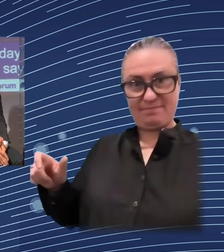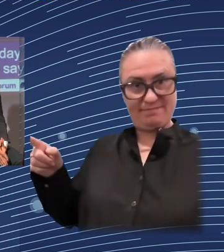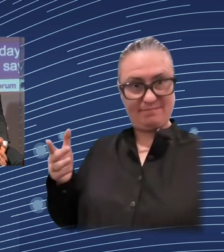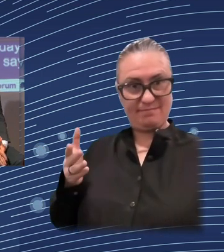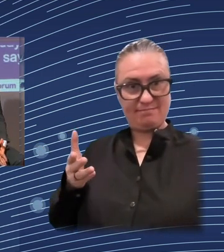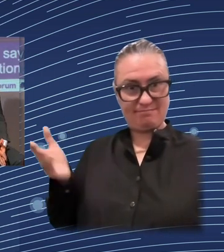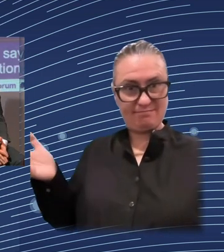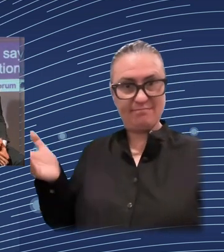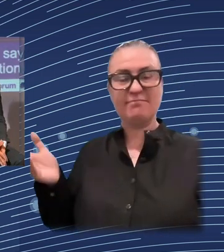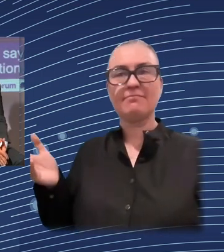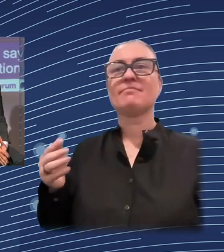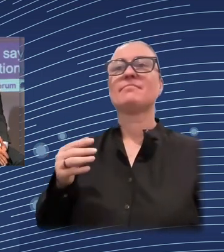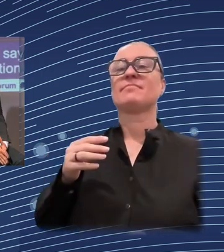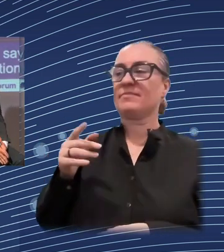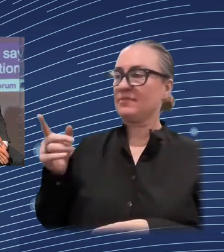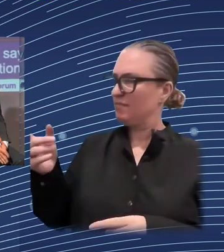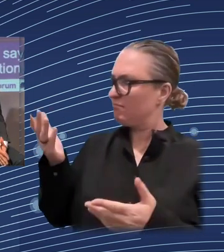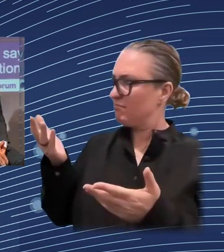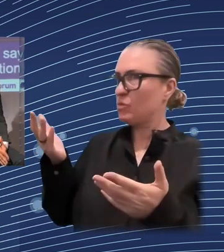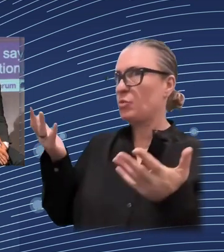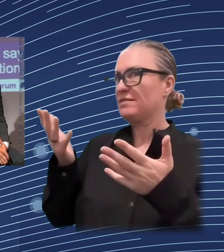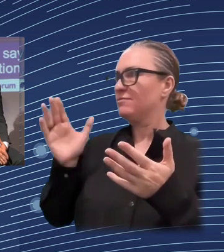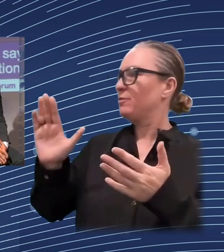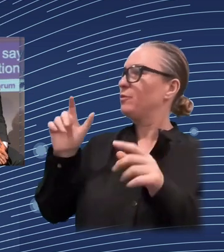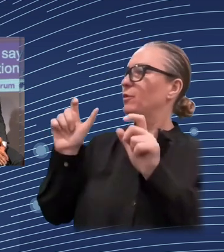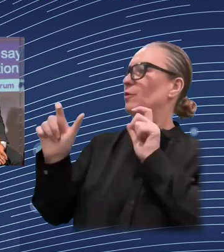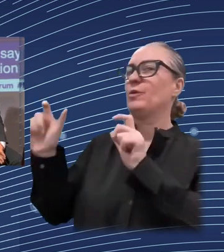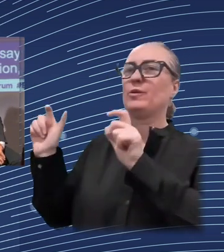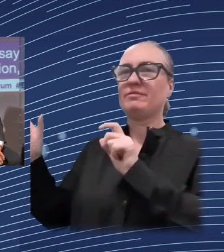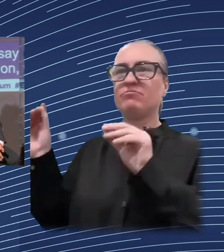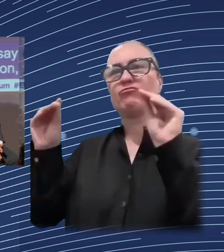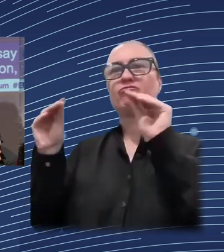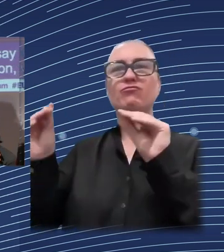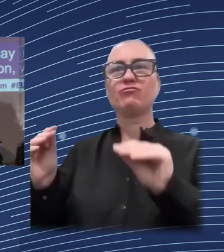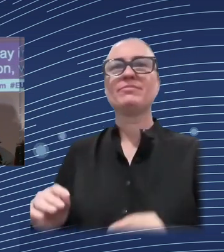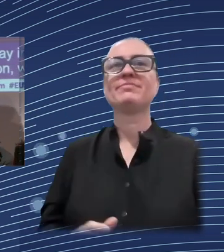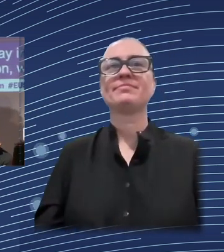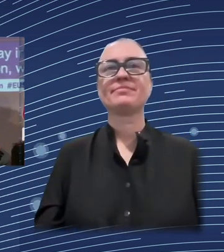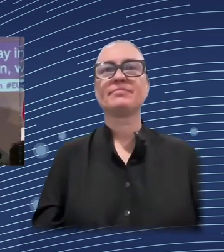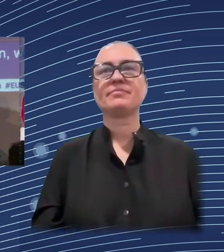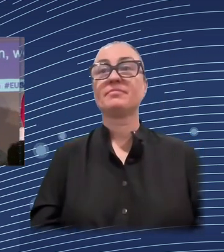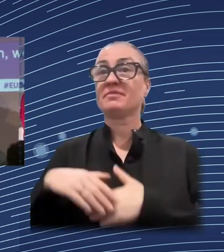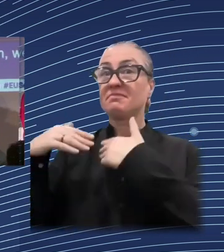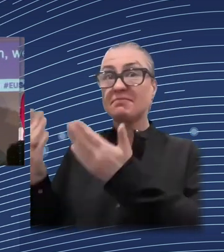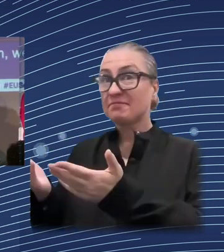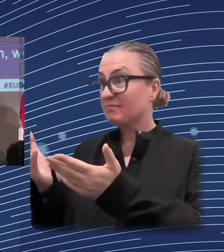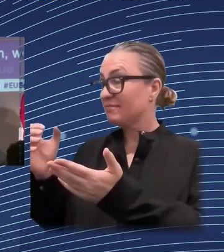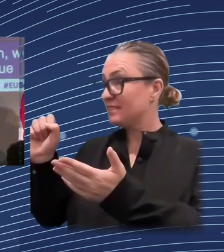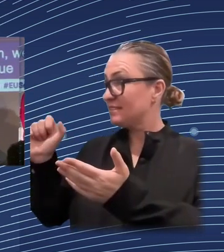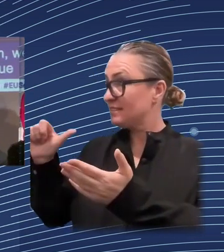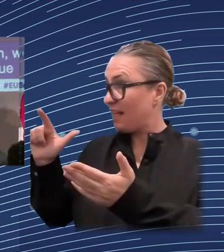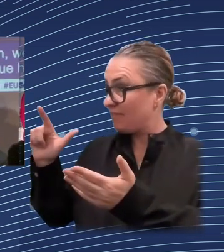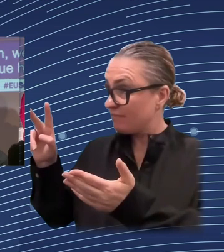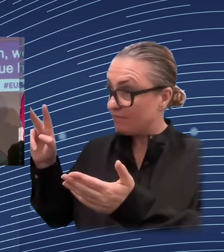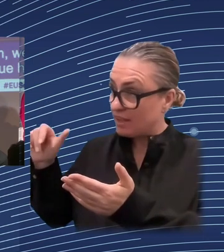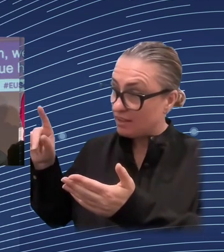impact. But it's true for other reform. And we know this, I mean, this issue has become more evident since the